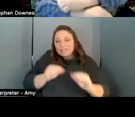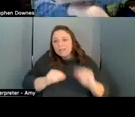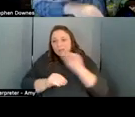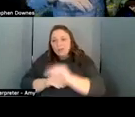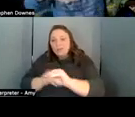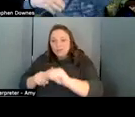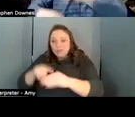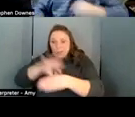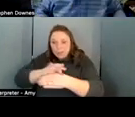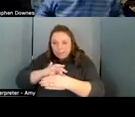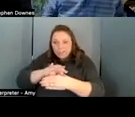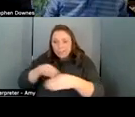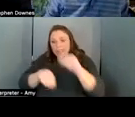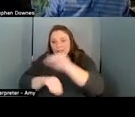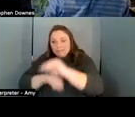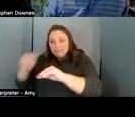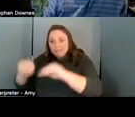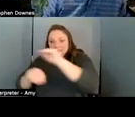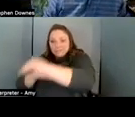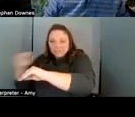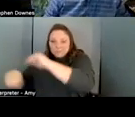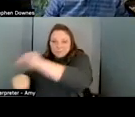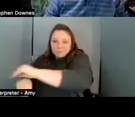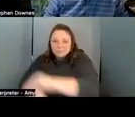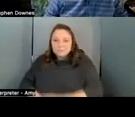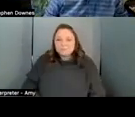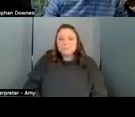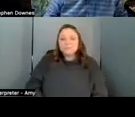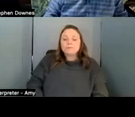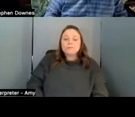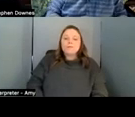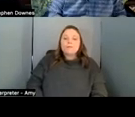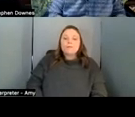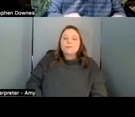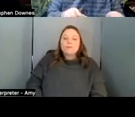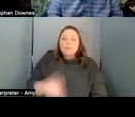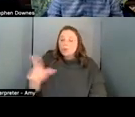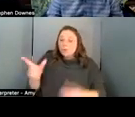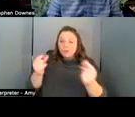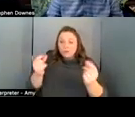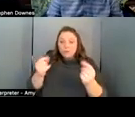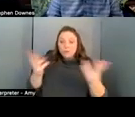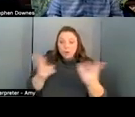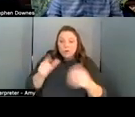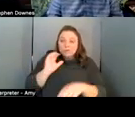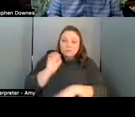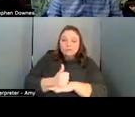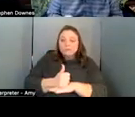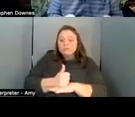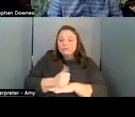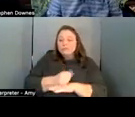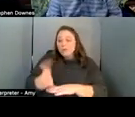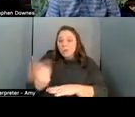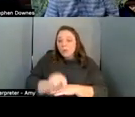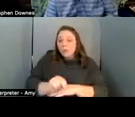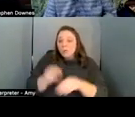then the next and then the next and so what you've done is you've created a way to make sure